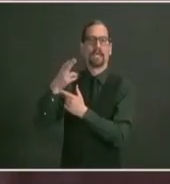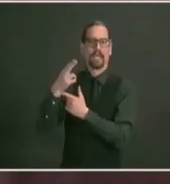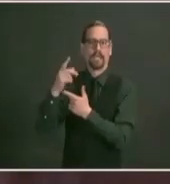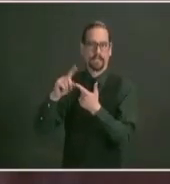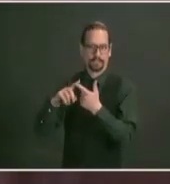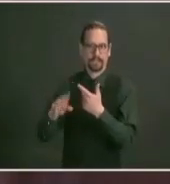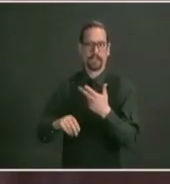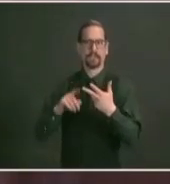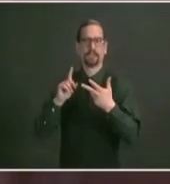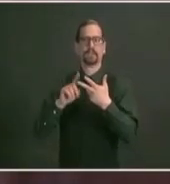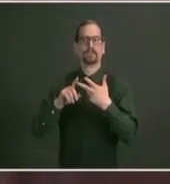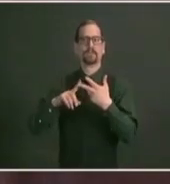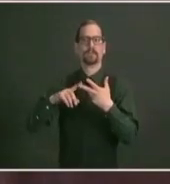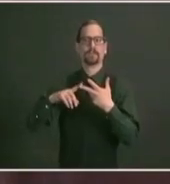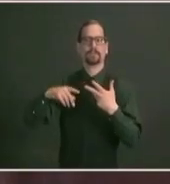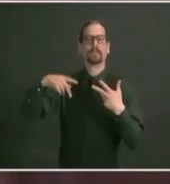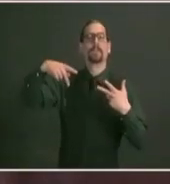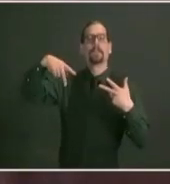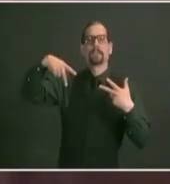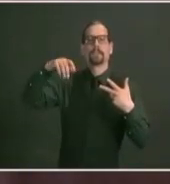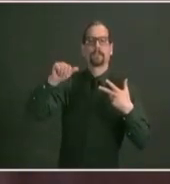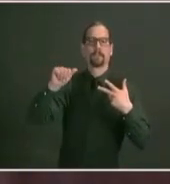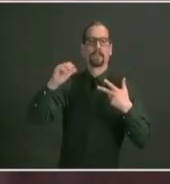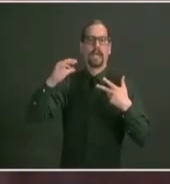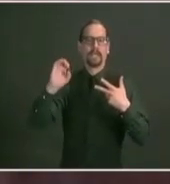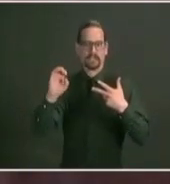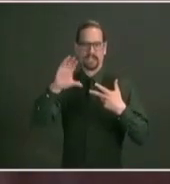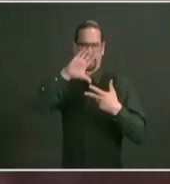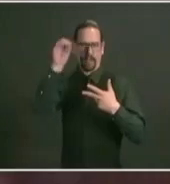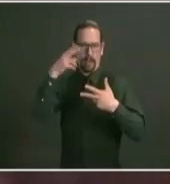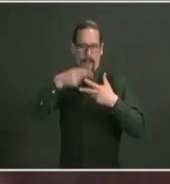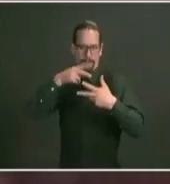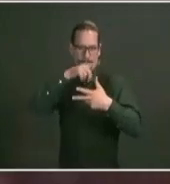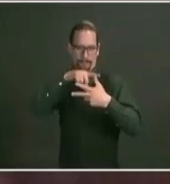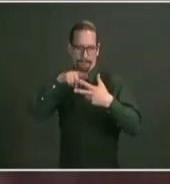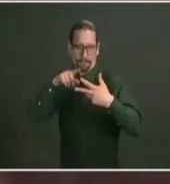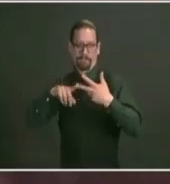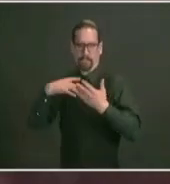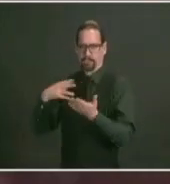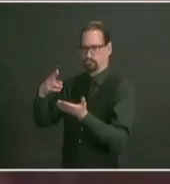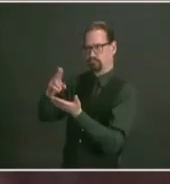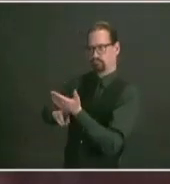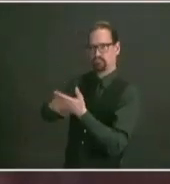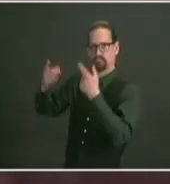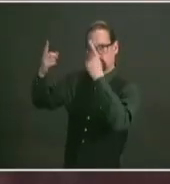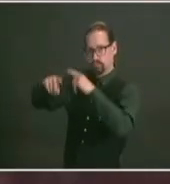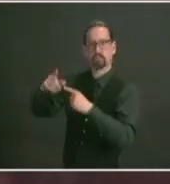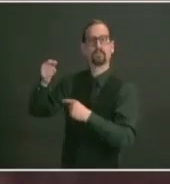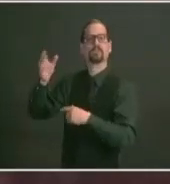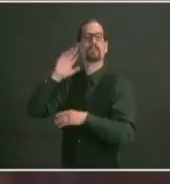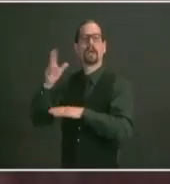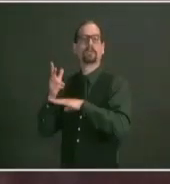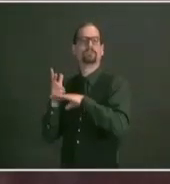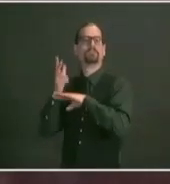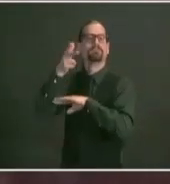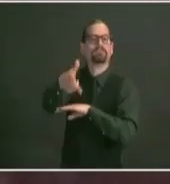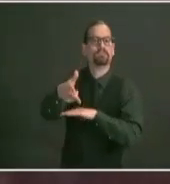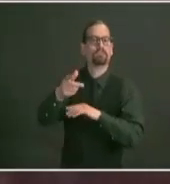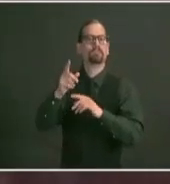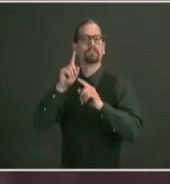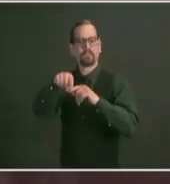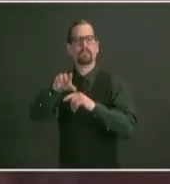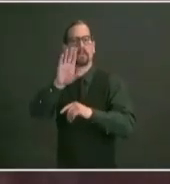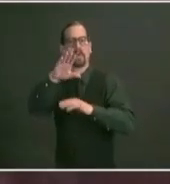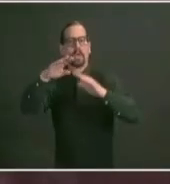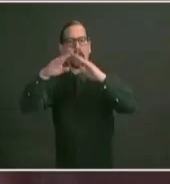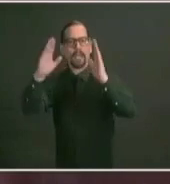get vaccinated we developed an online form we'll continue to engage with our communities and our stakeholders here and partnered with the